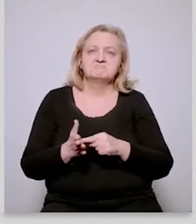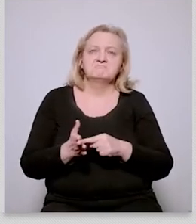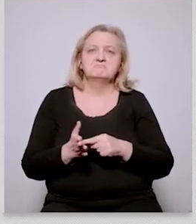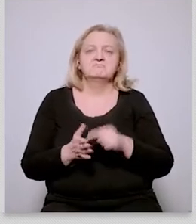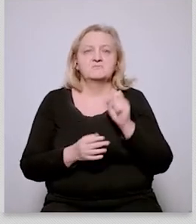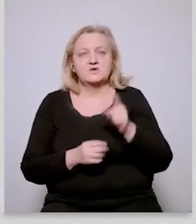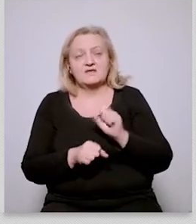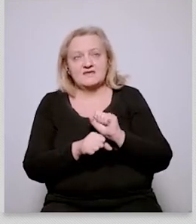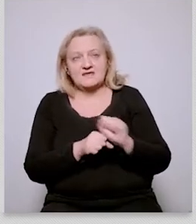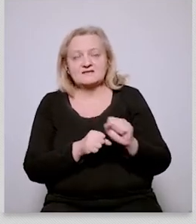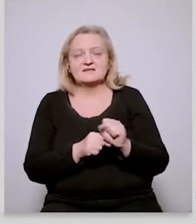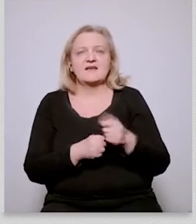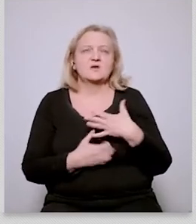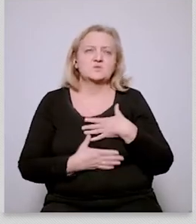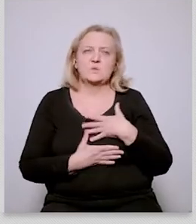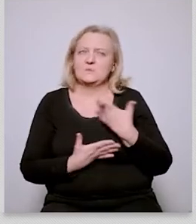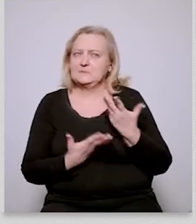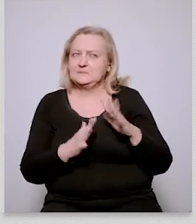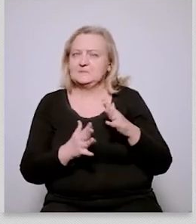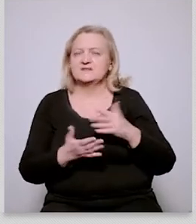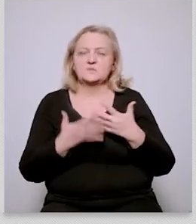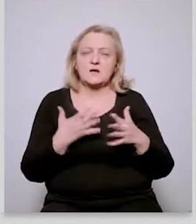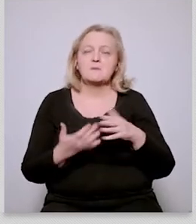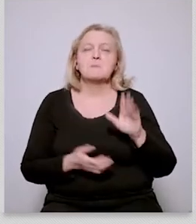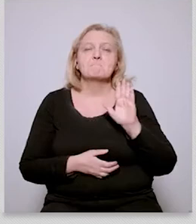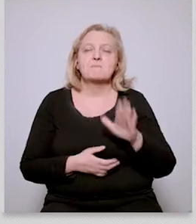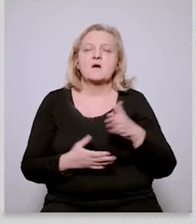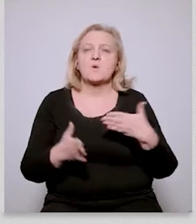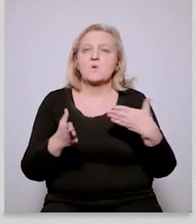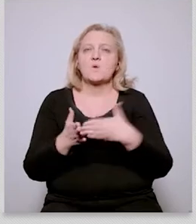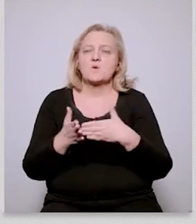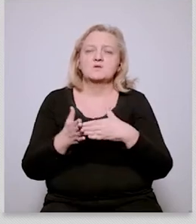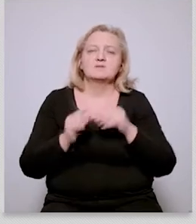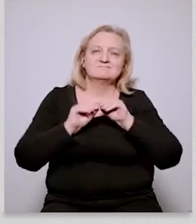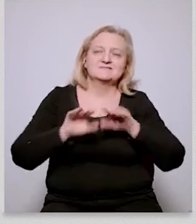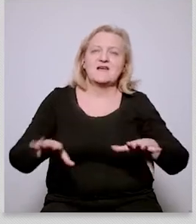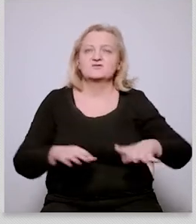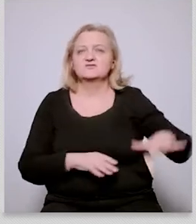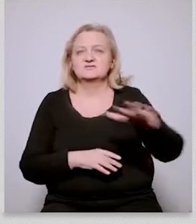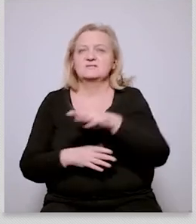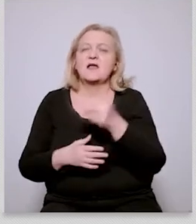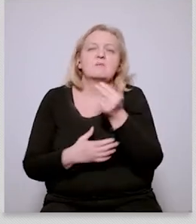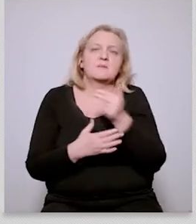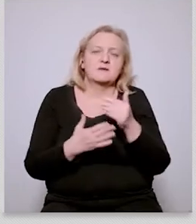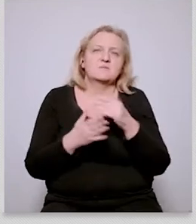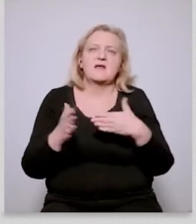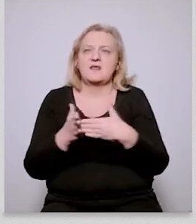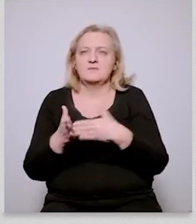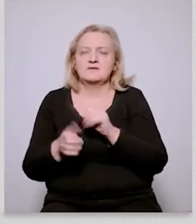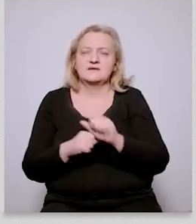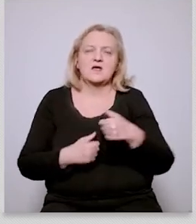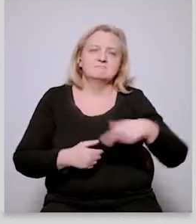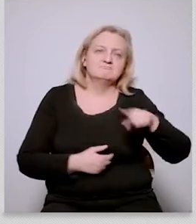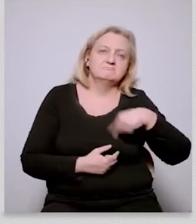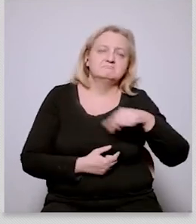we then was given the the input and the impression that was given sorry and um we have been working